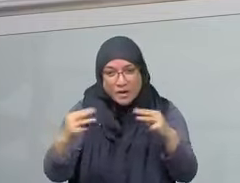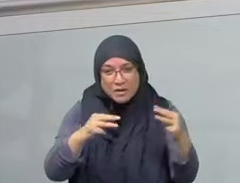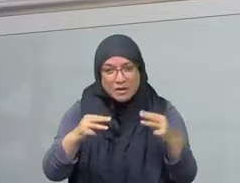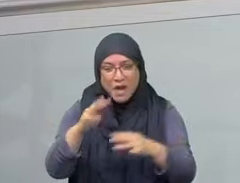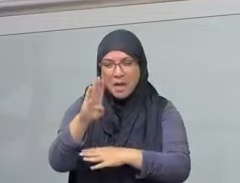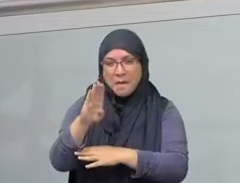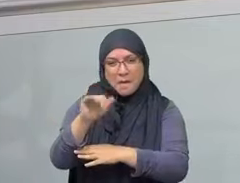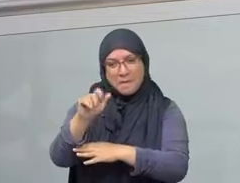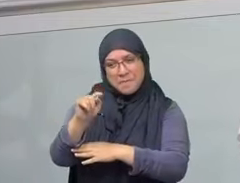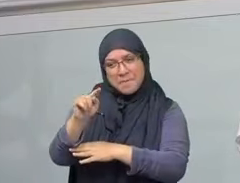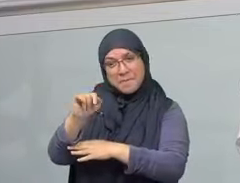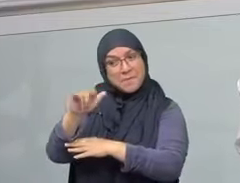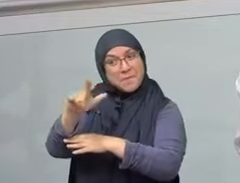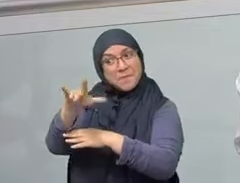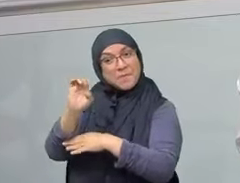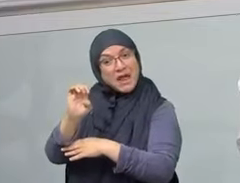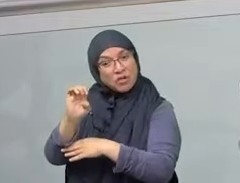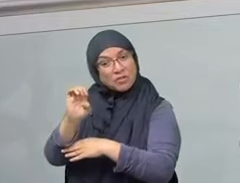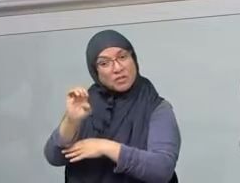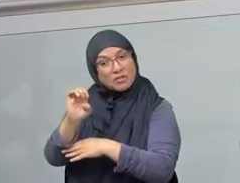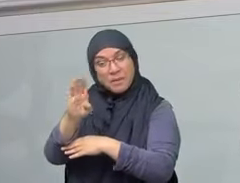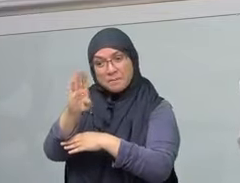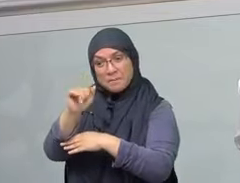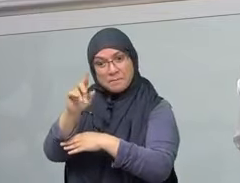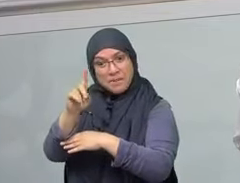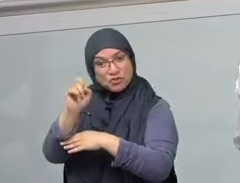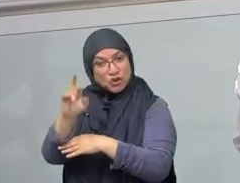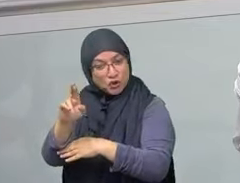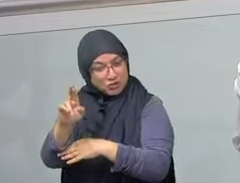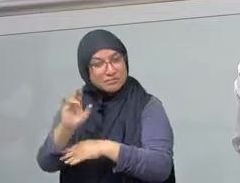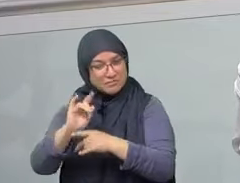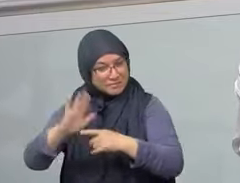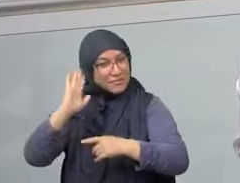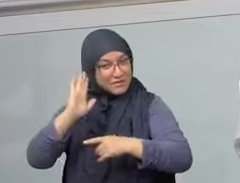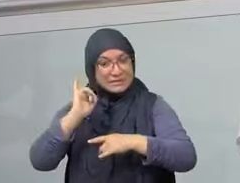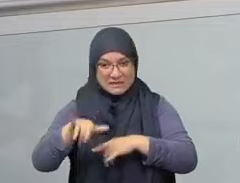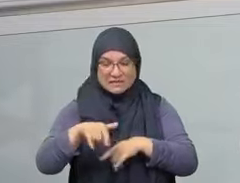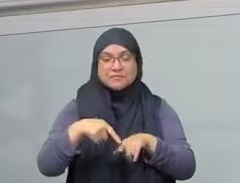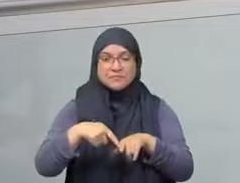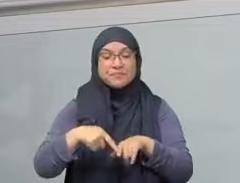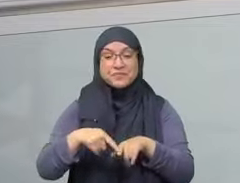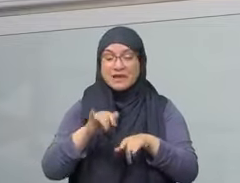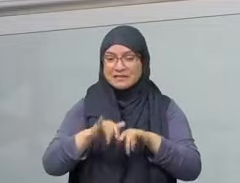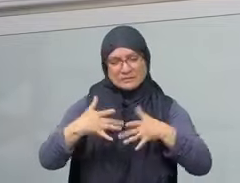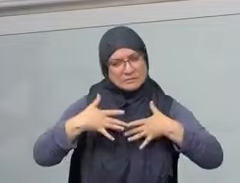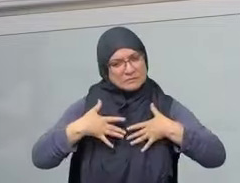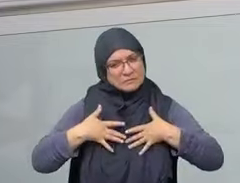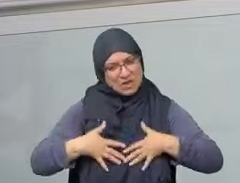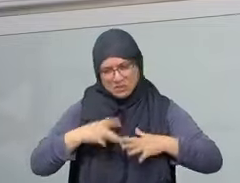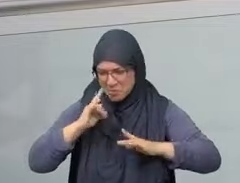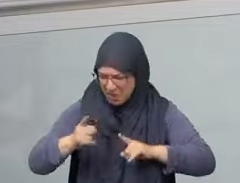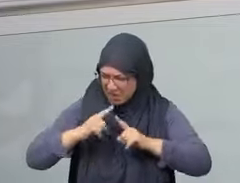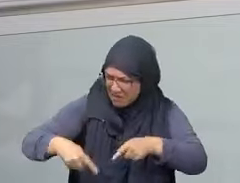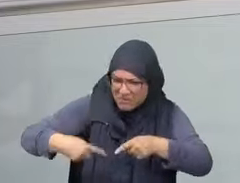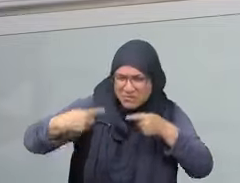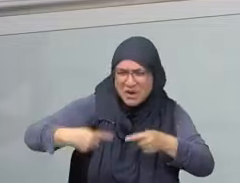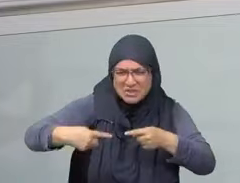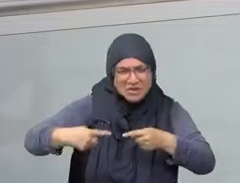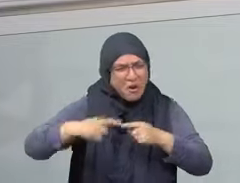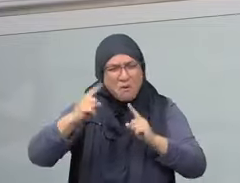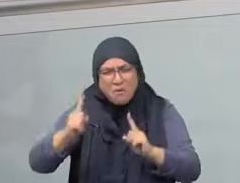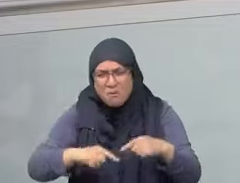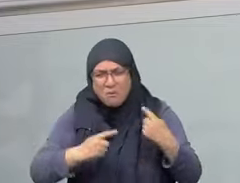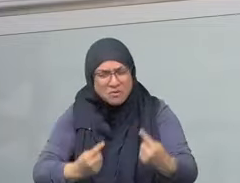daughter of the Prophet sallallahu alayhi wa sallam and the wife of Uthman radiallahu ta'ala anhu back, Ruqayya radiallahu ta'ala anha, passed away on the